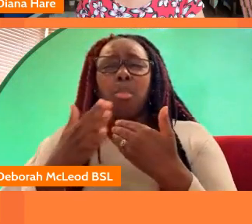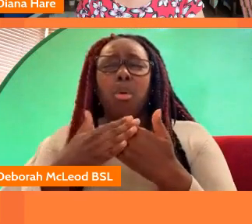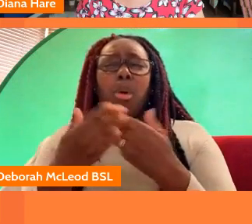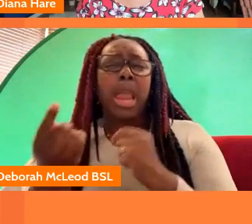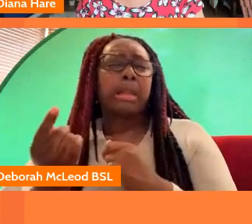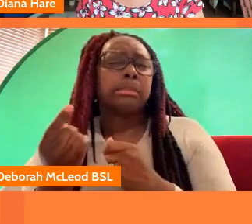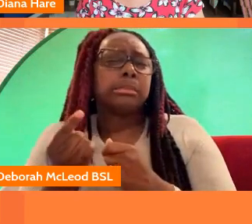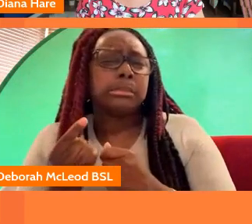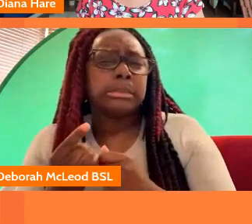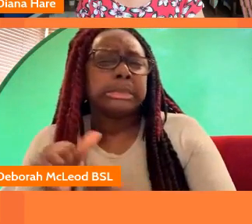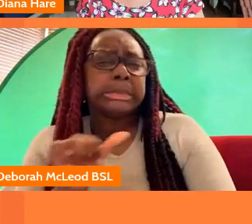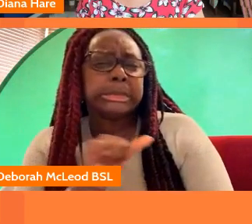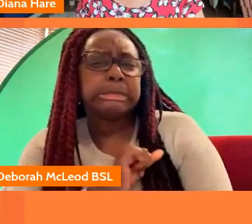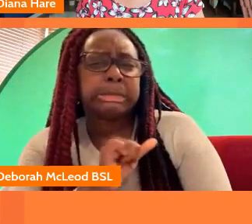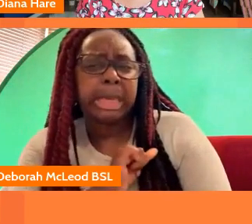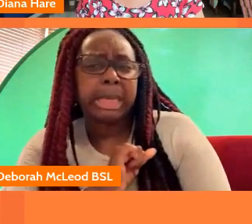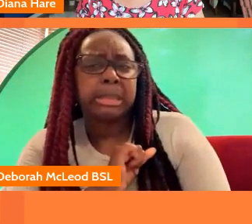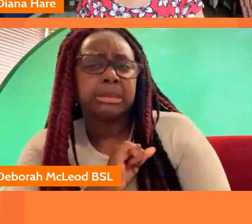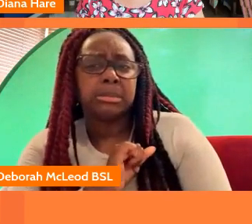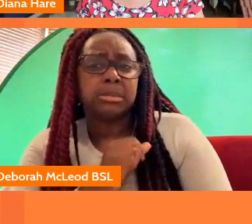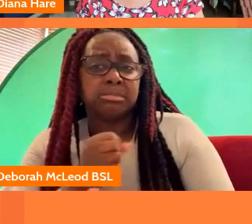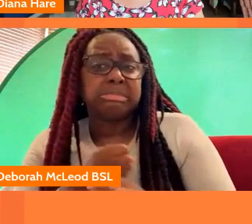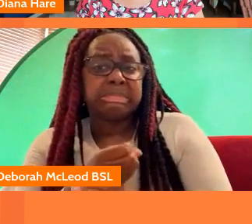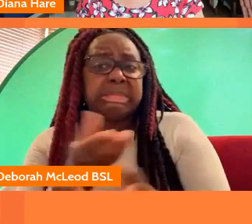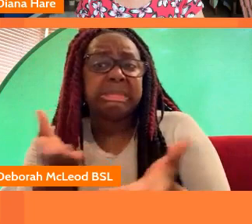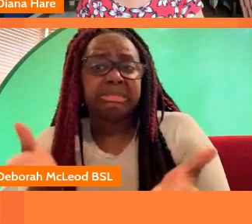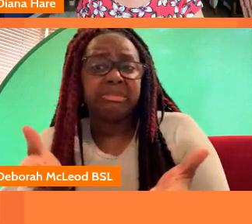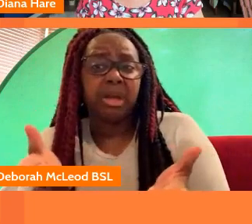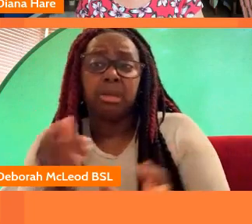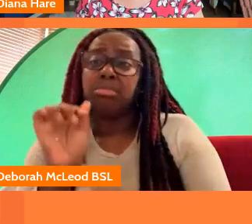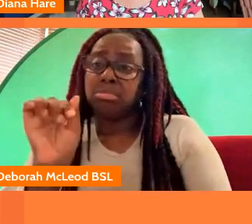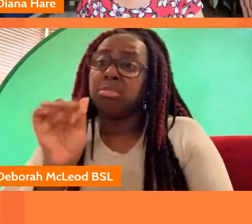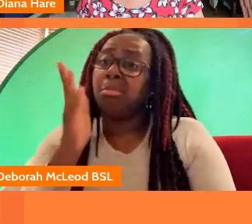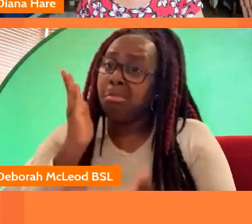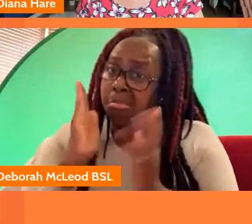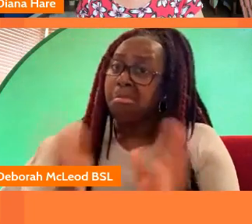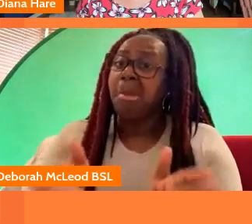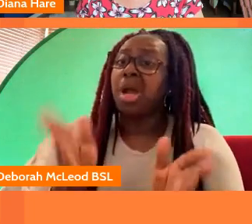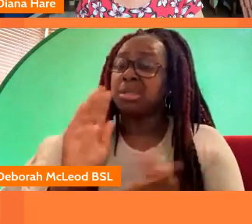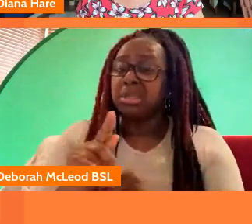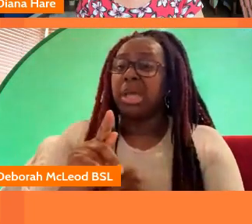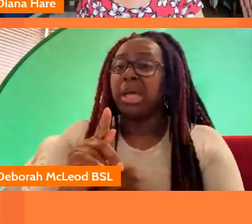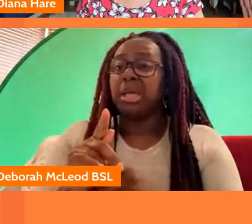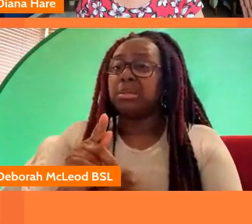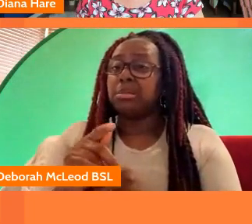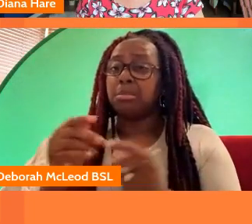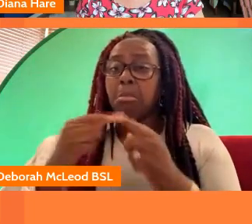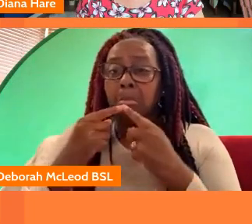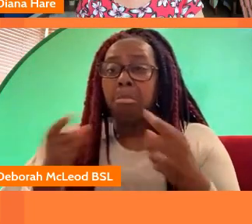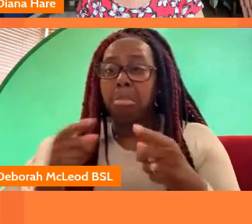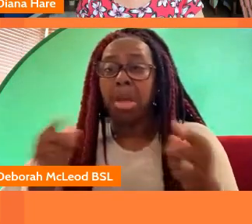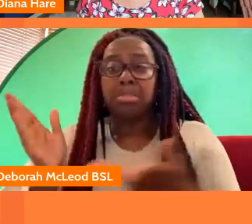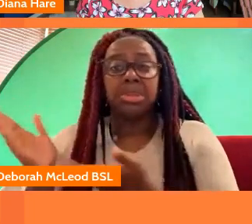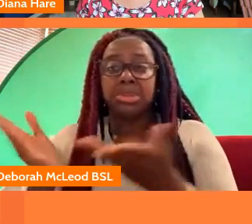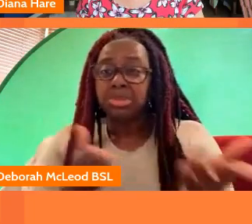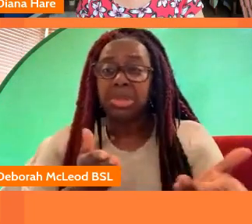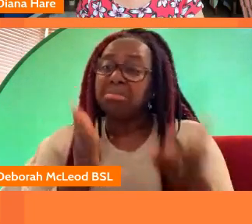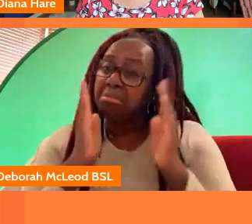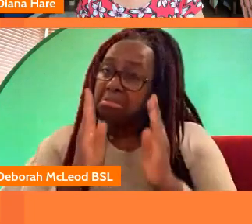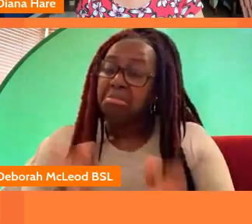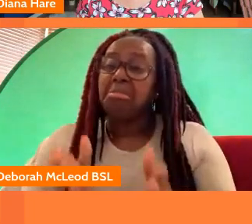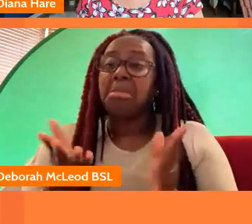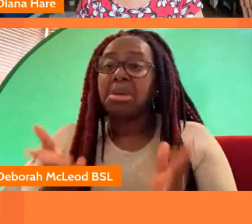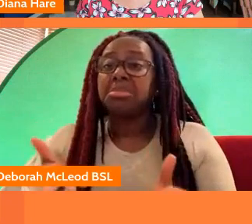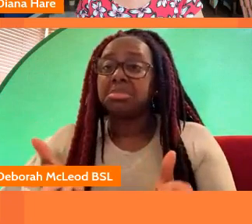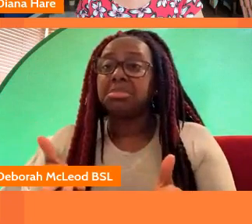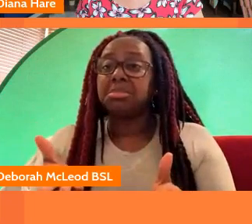expect us to deliver that for them that's one of our duties as a public service broadcaster and so that's what i'm thinking